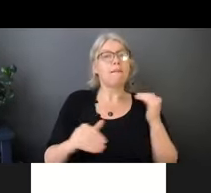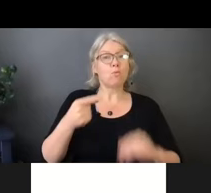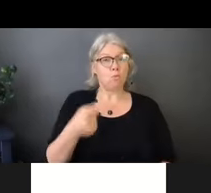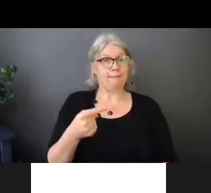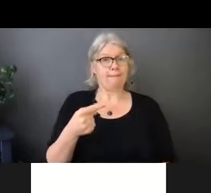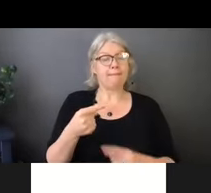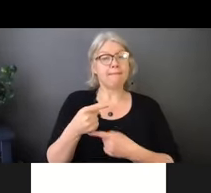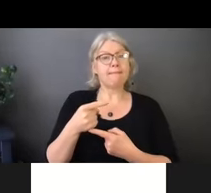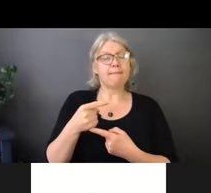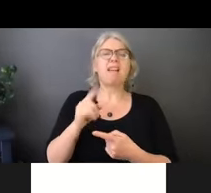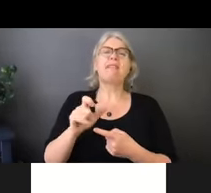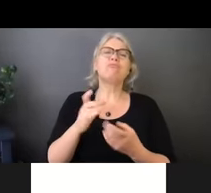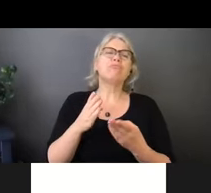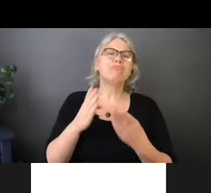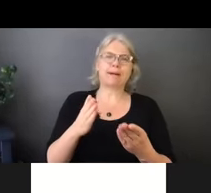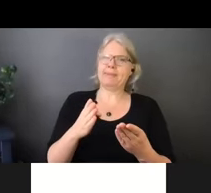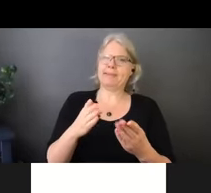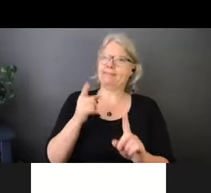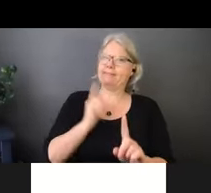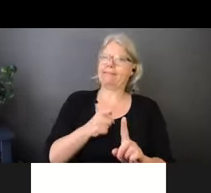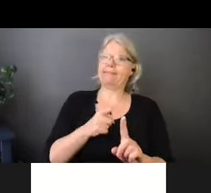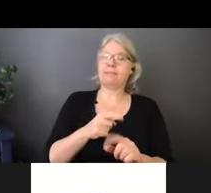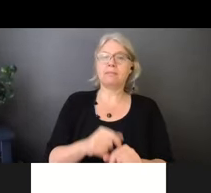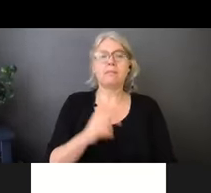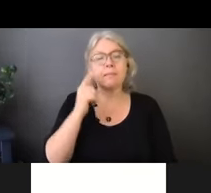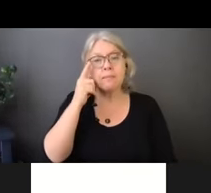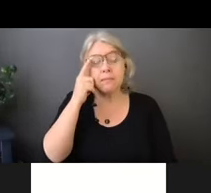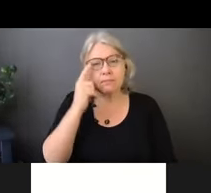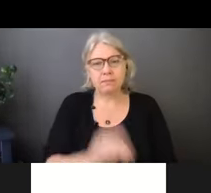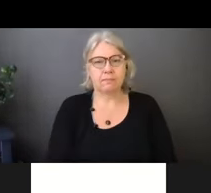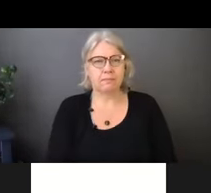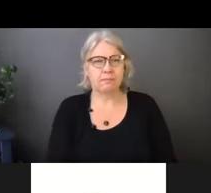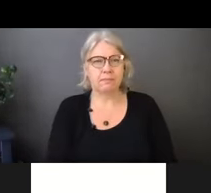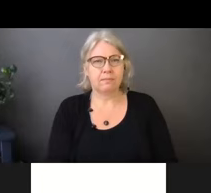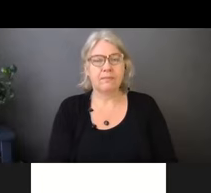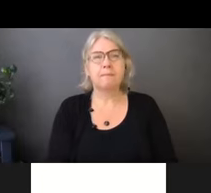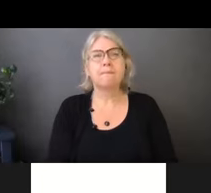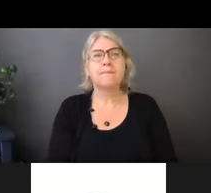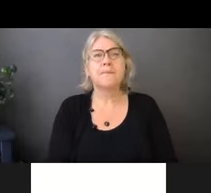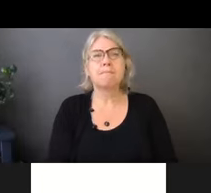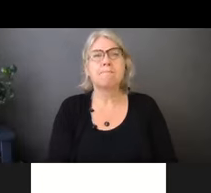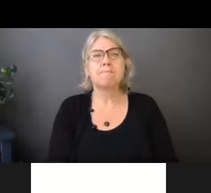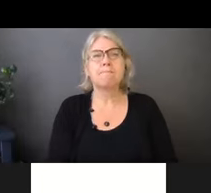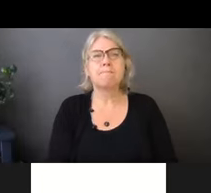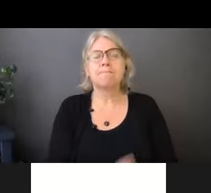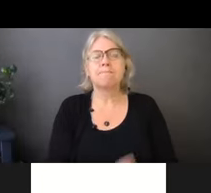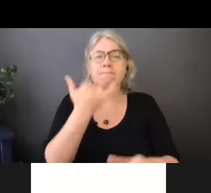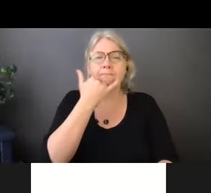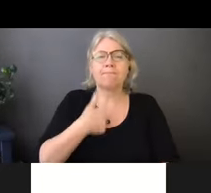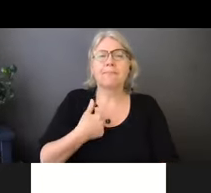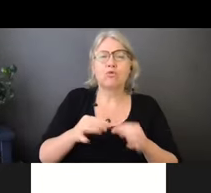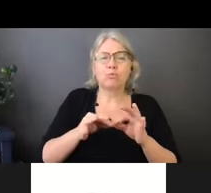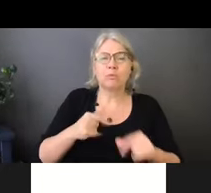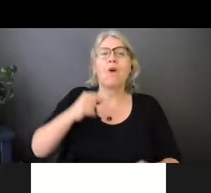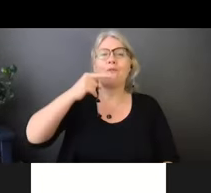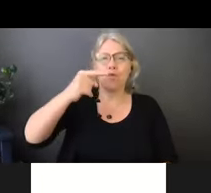suggesting. And the reason they're suggesting it is because they provide a 95% filtration